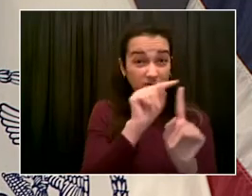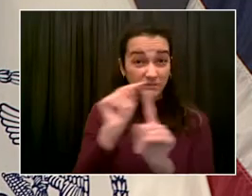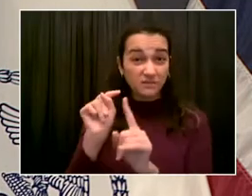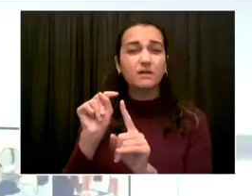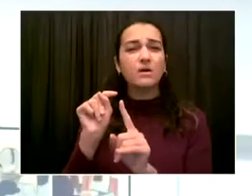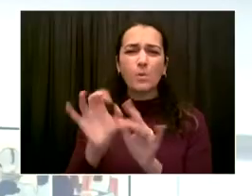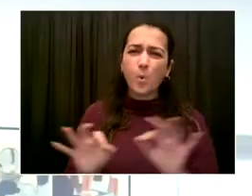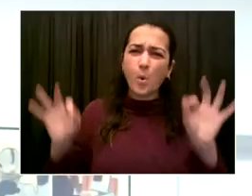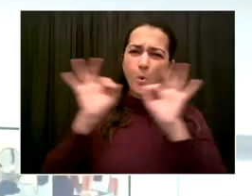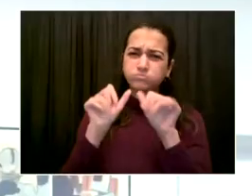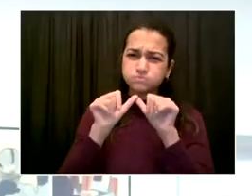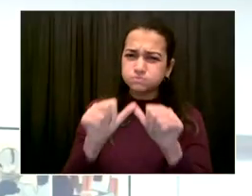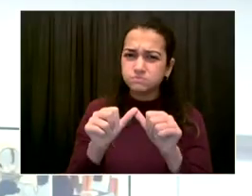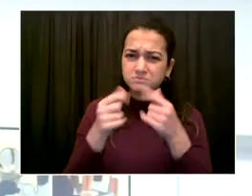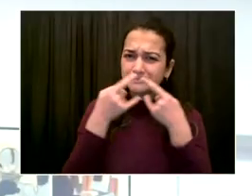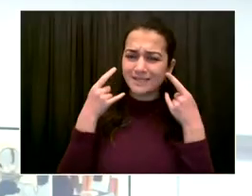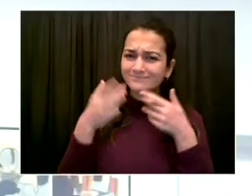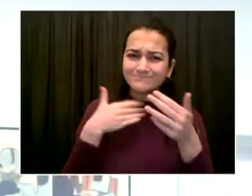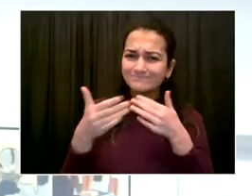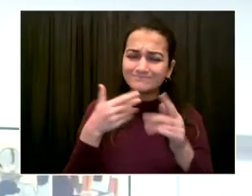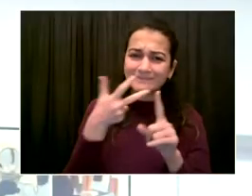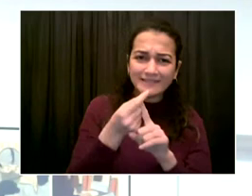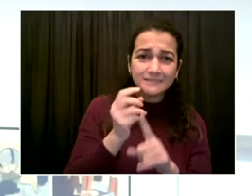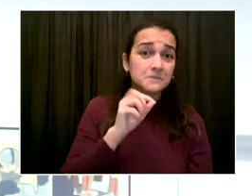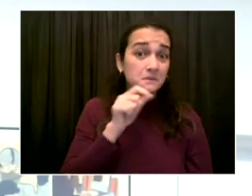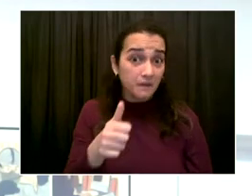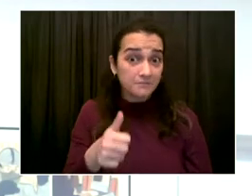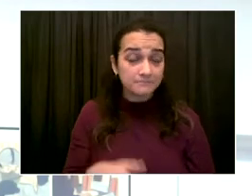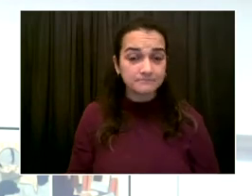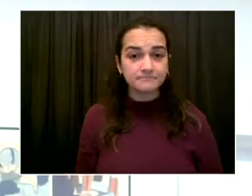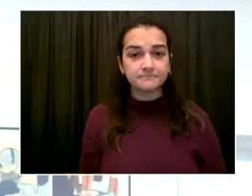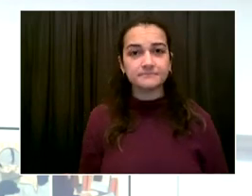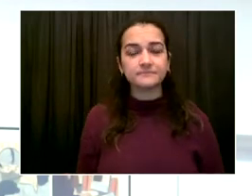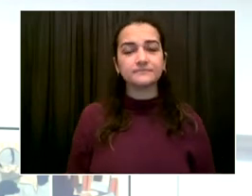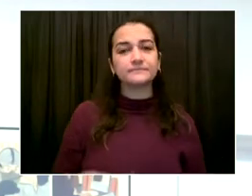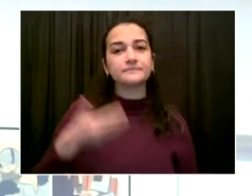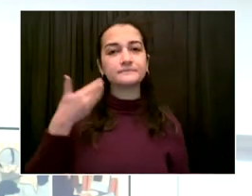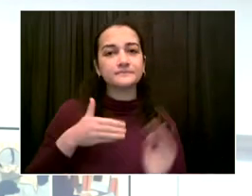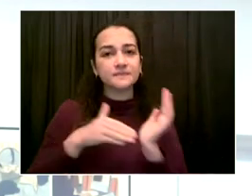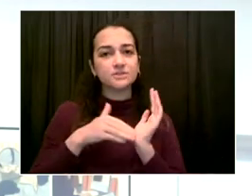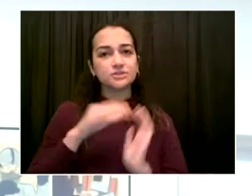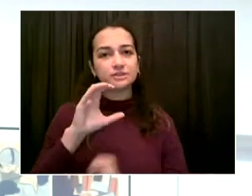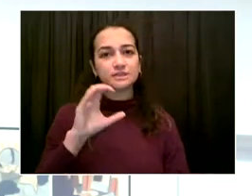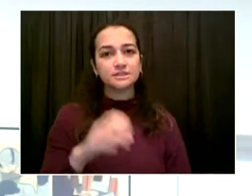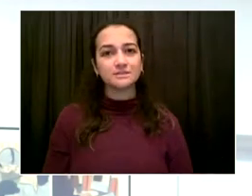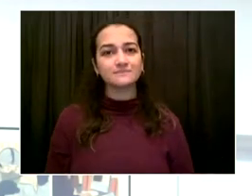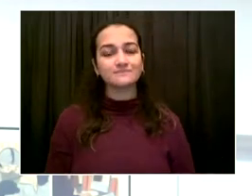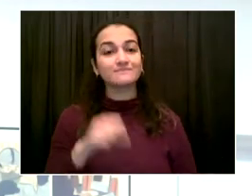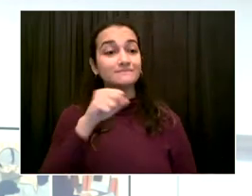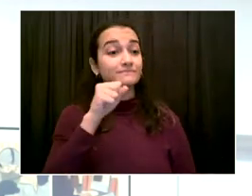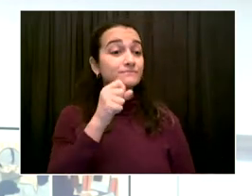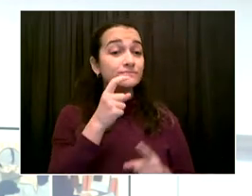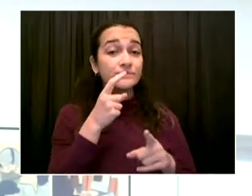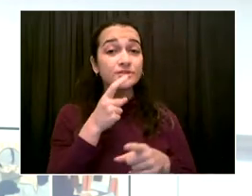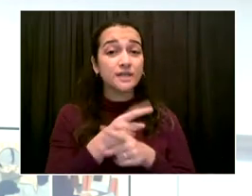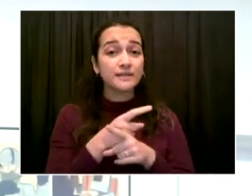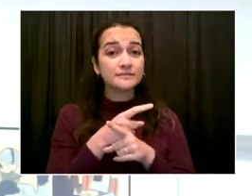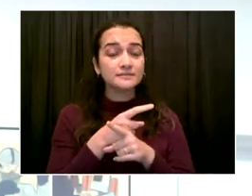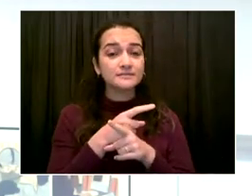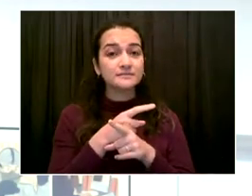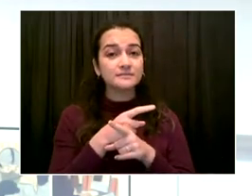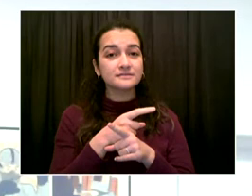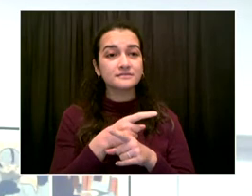question, Dave. And yes, this strengthens our recommendation around masking, particularly indoors.